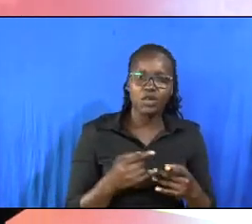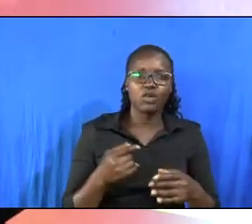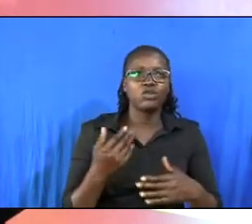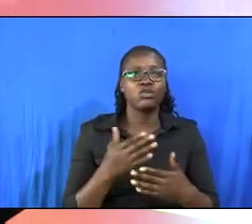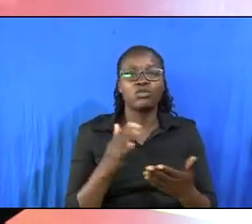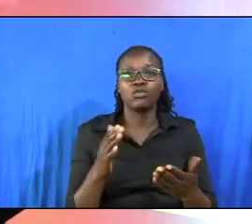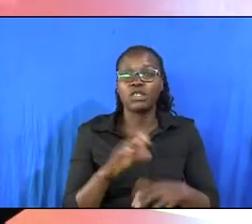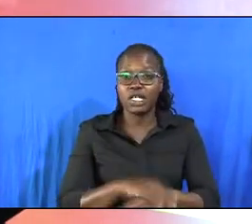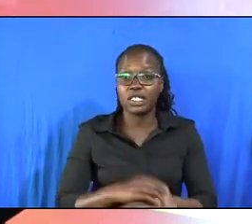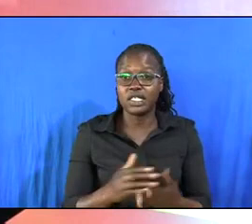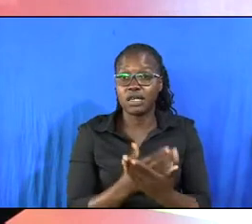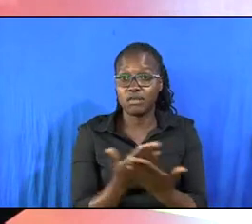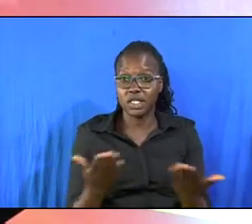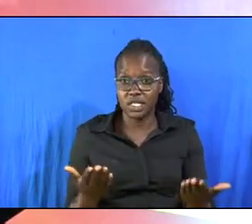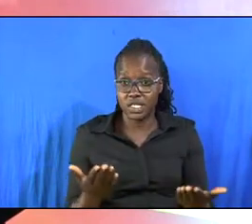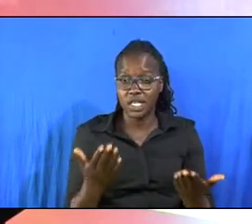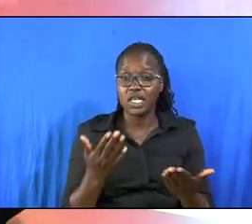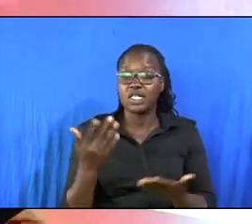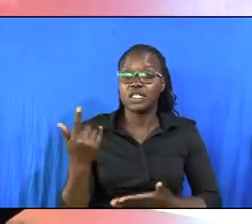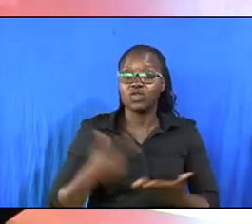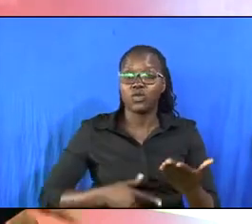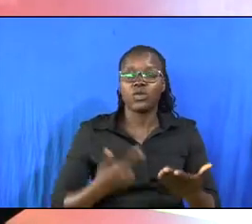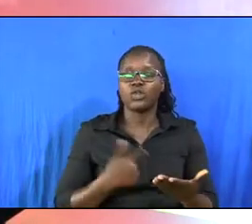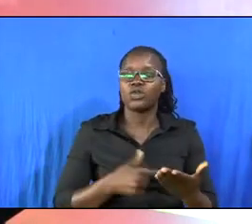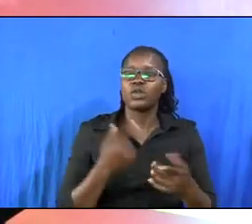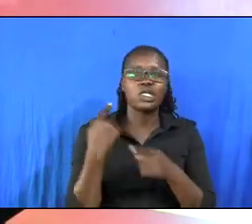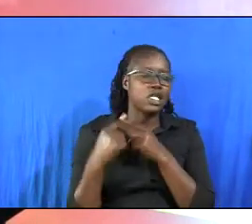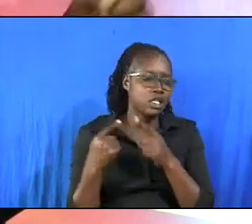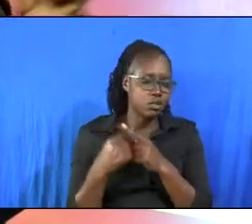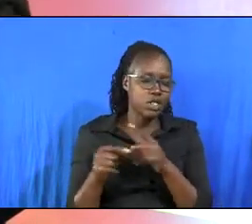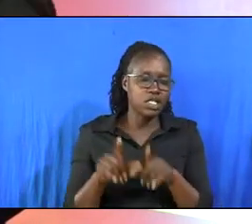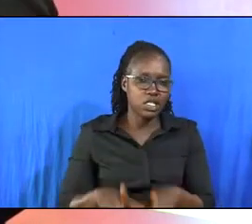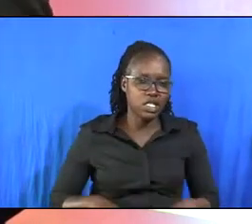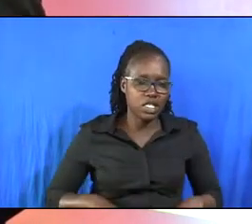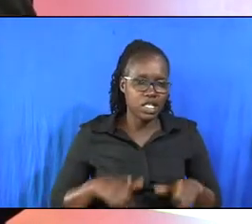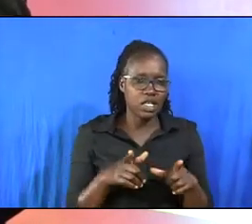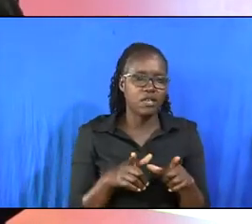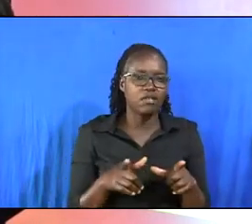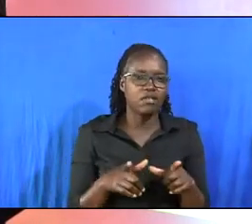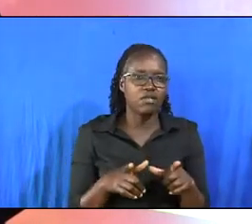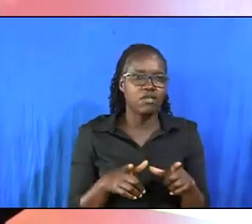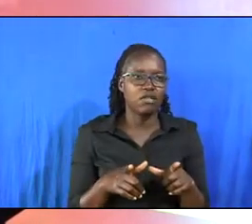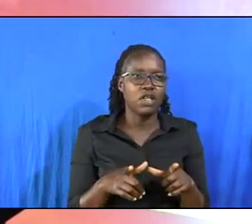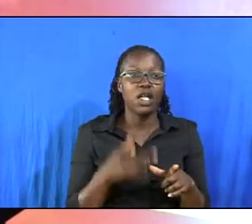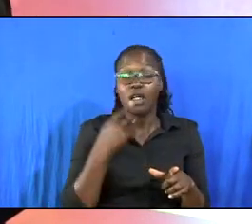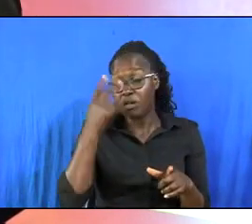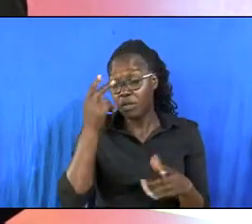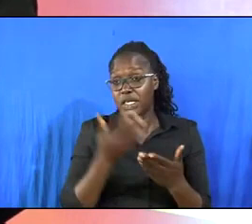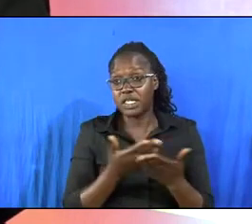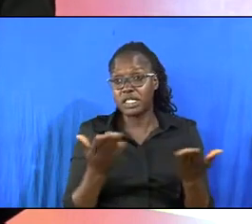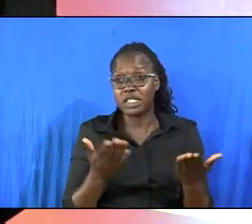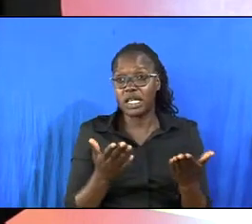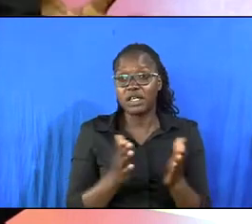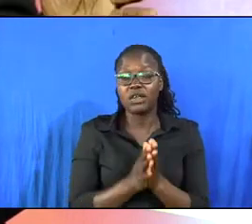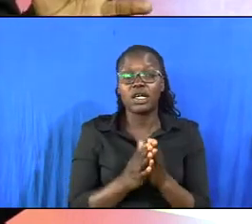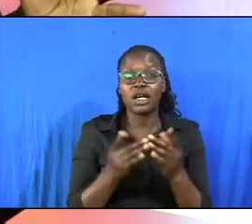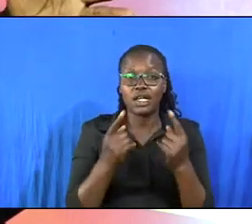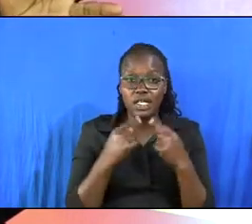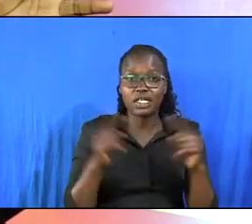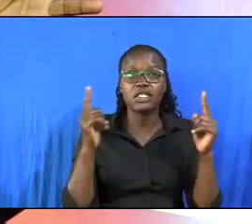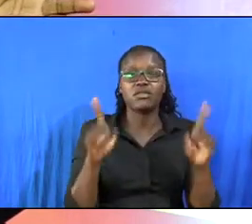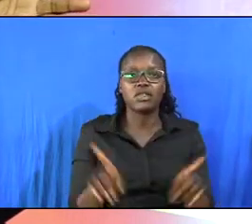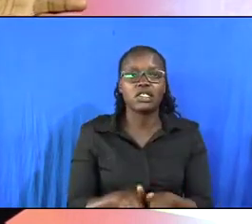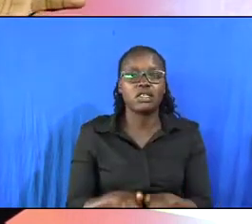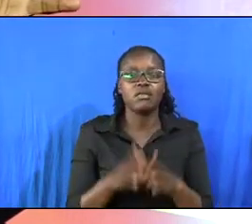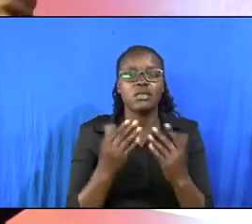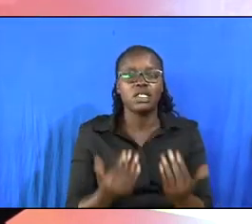things. This is what we experience in life. Parents are here. And you can attest to that. We have